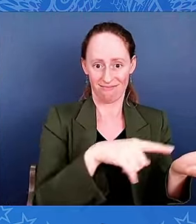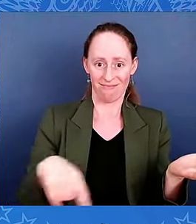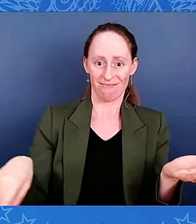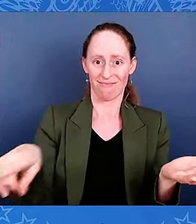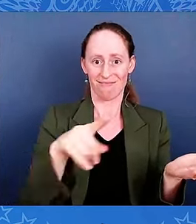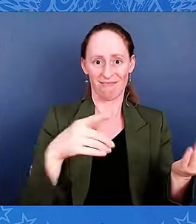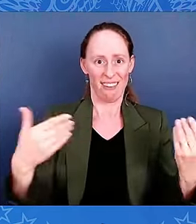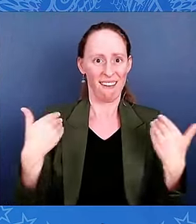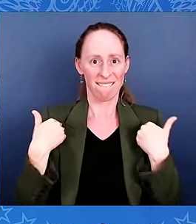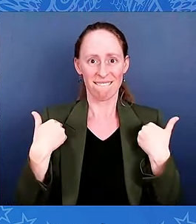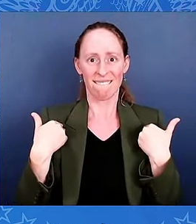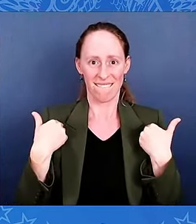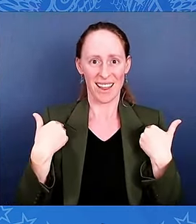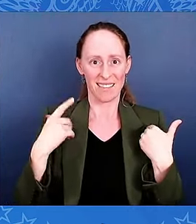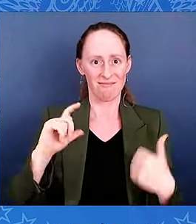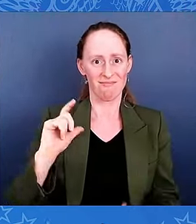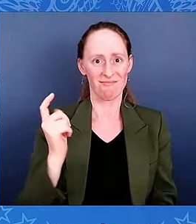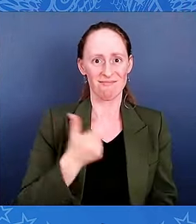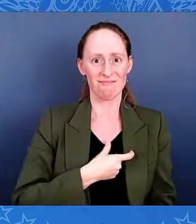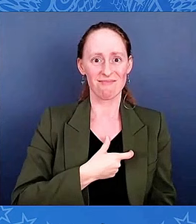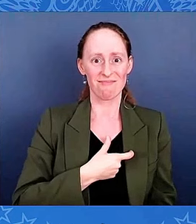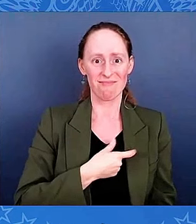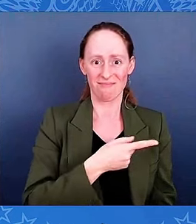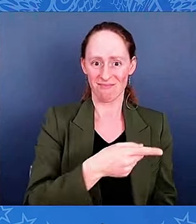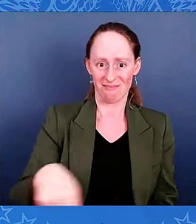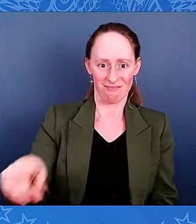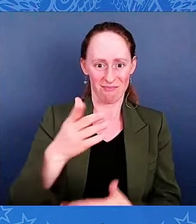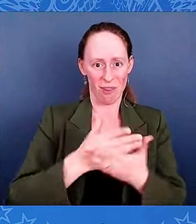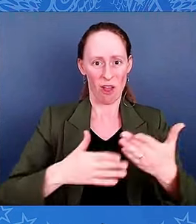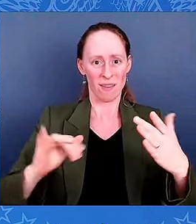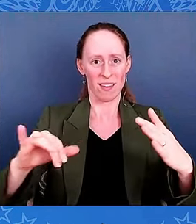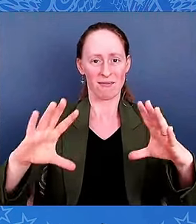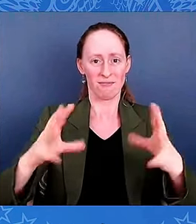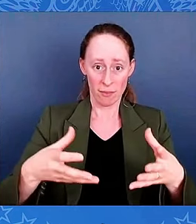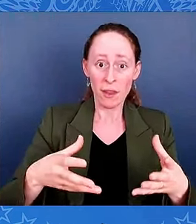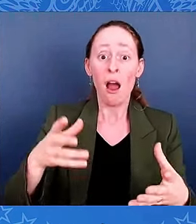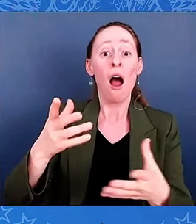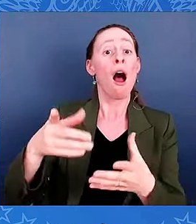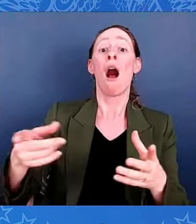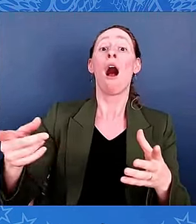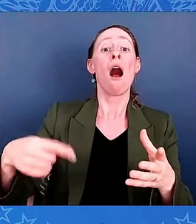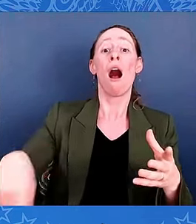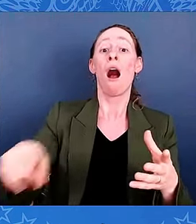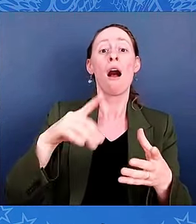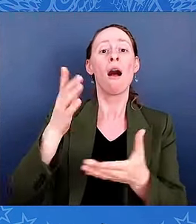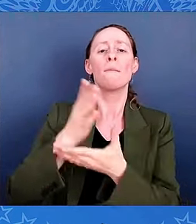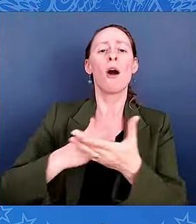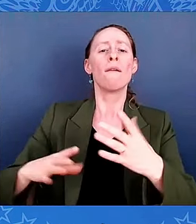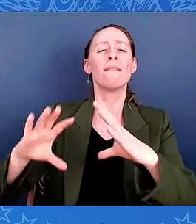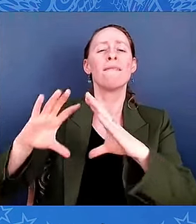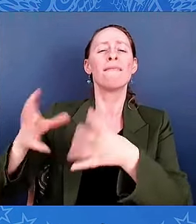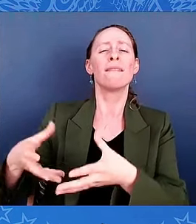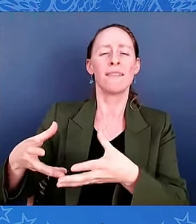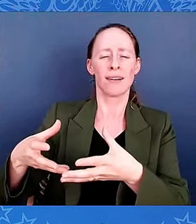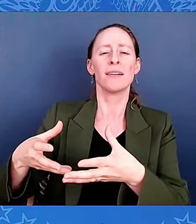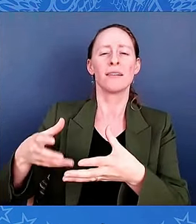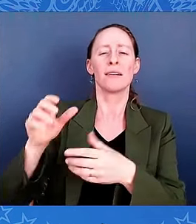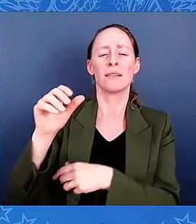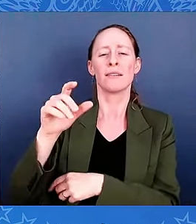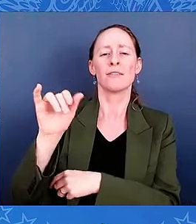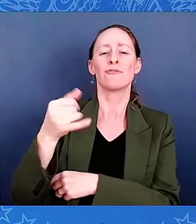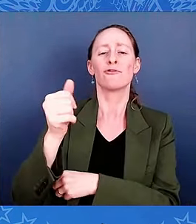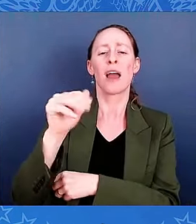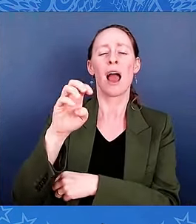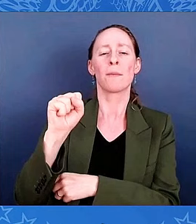for a spy for the Union Army, James Andrews, who led one of the most daring operations in the entire